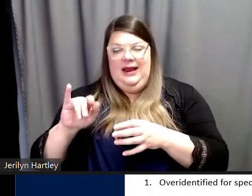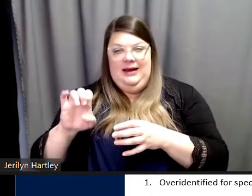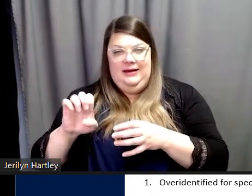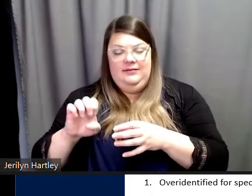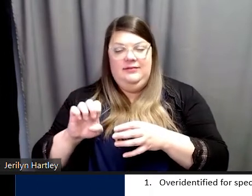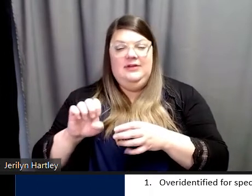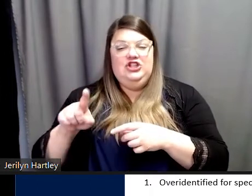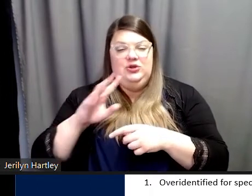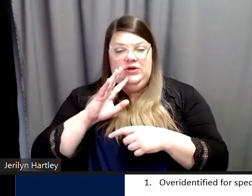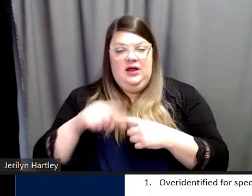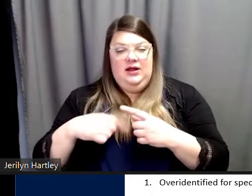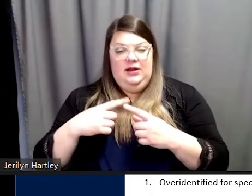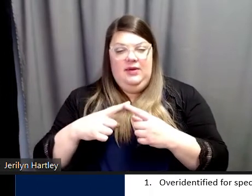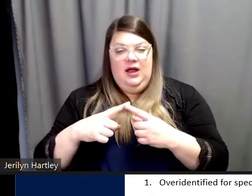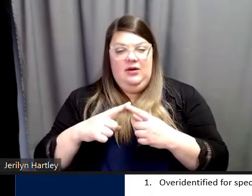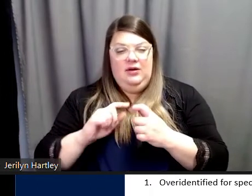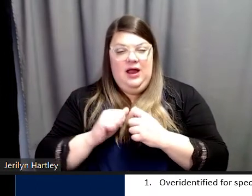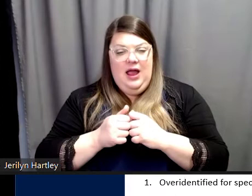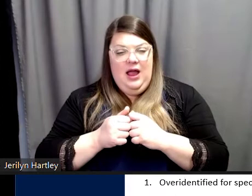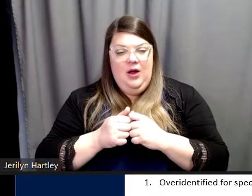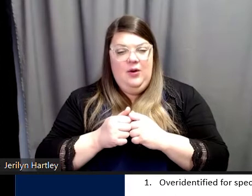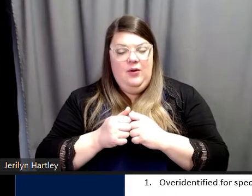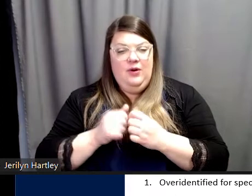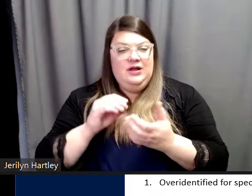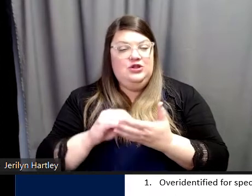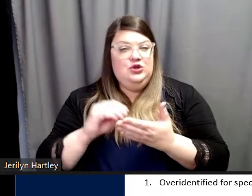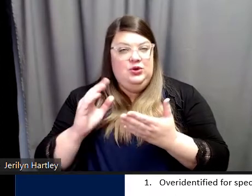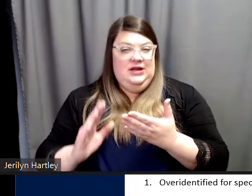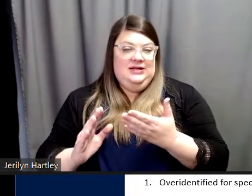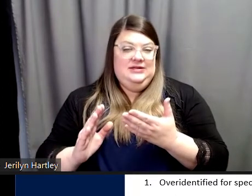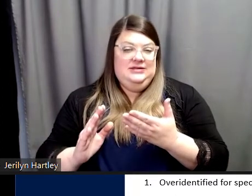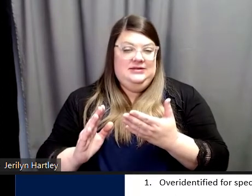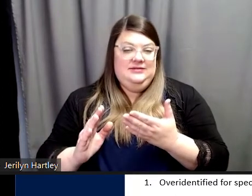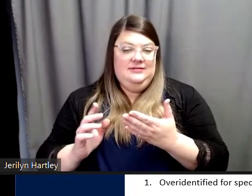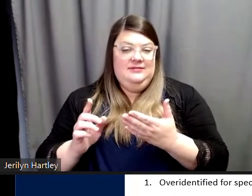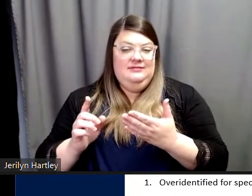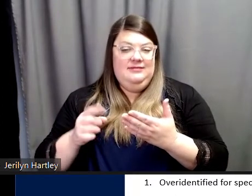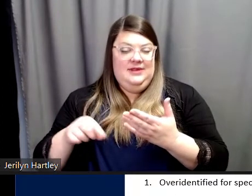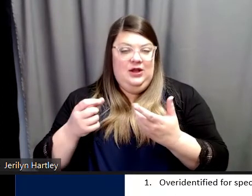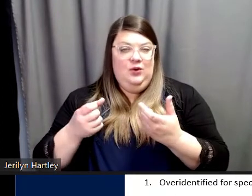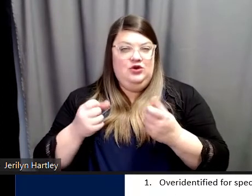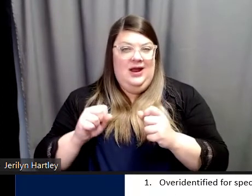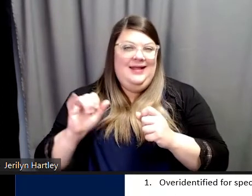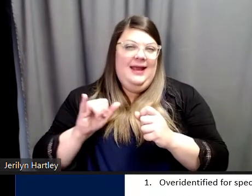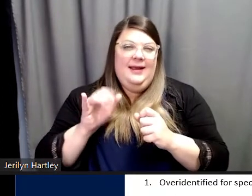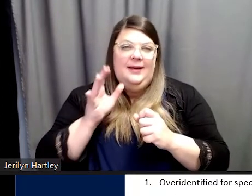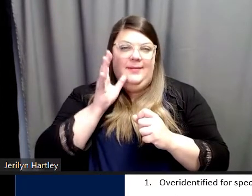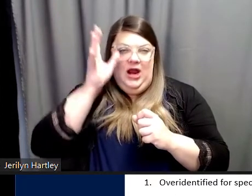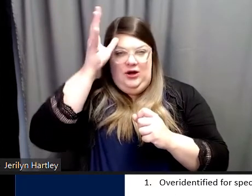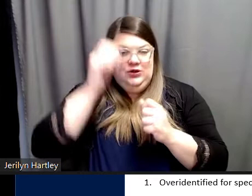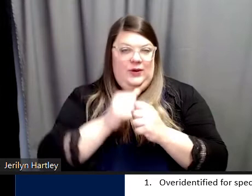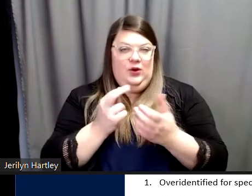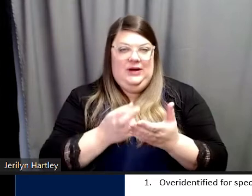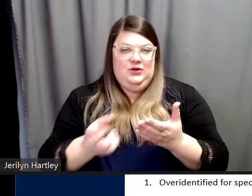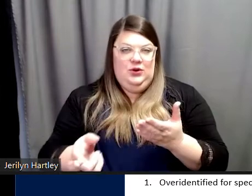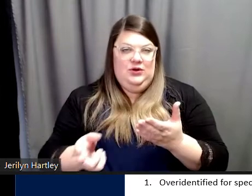how students were just trying, like, parents with resources were trying